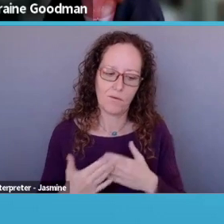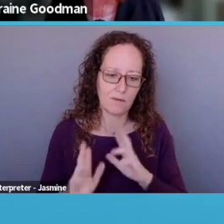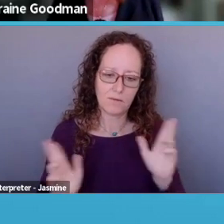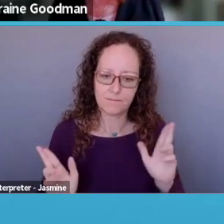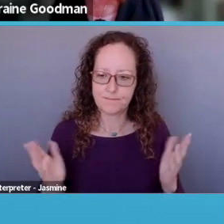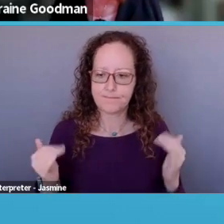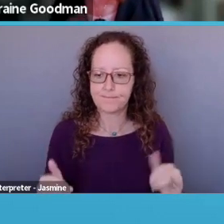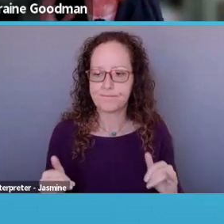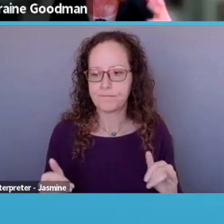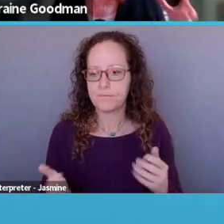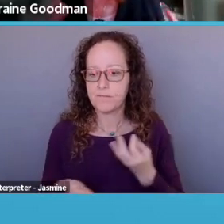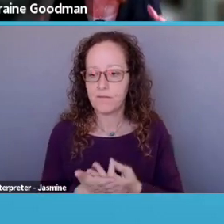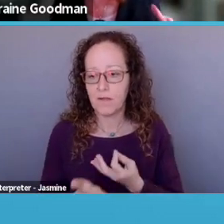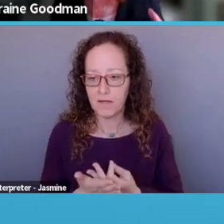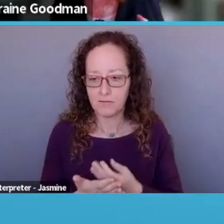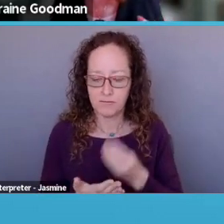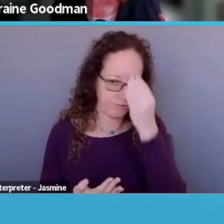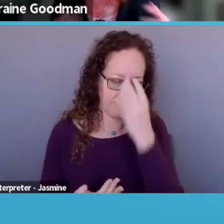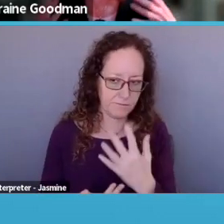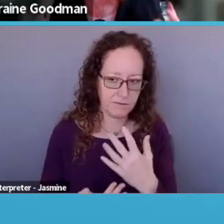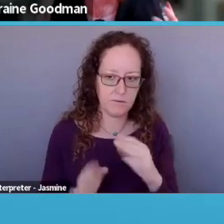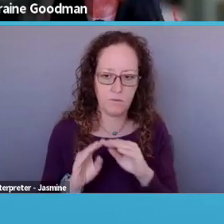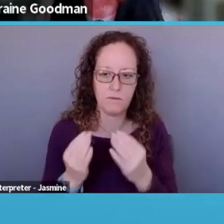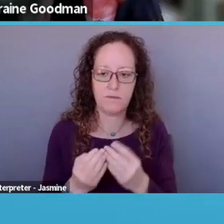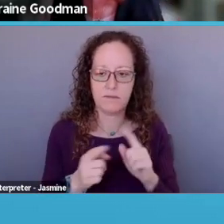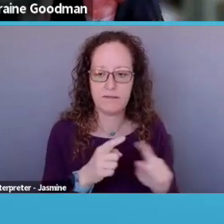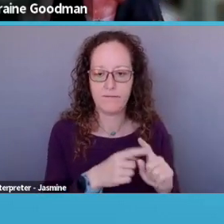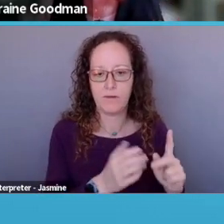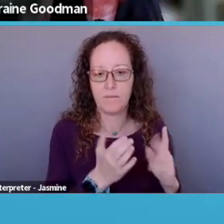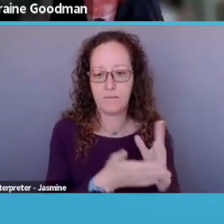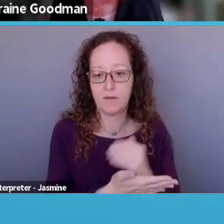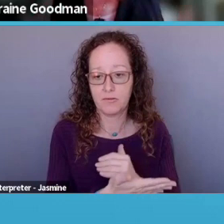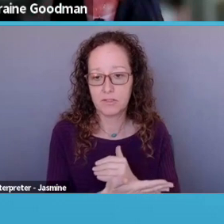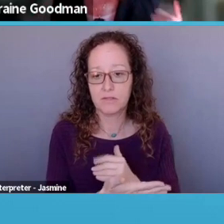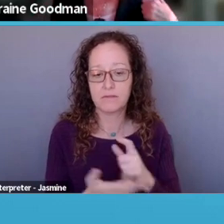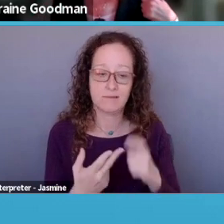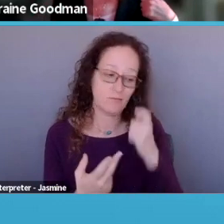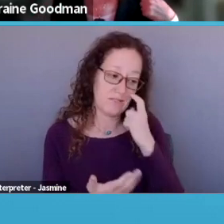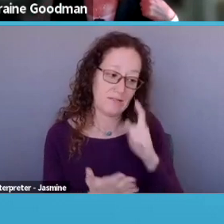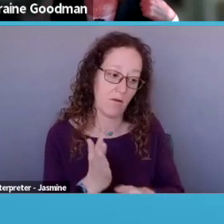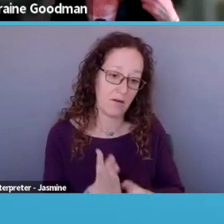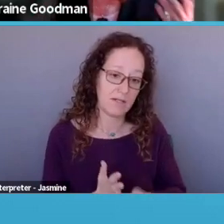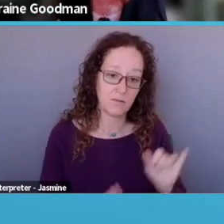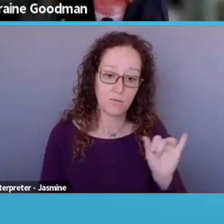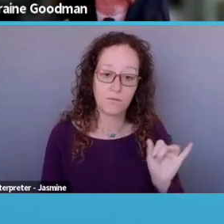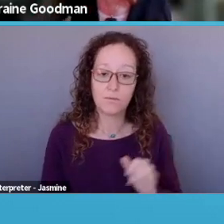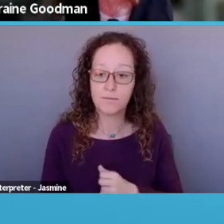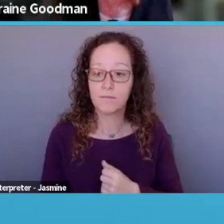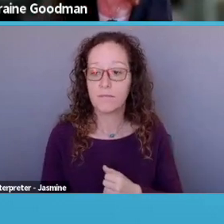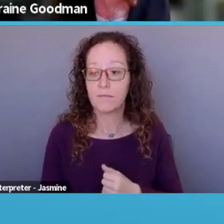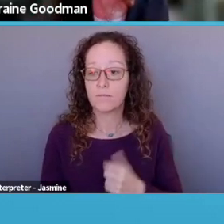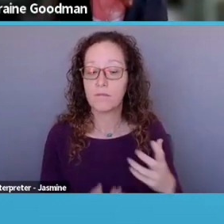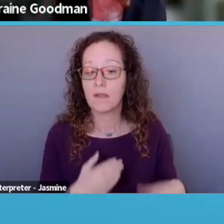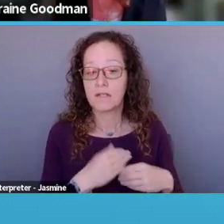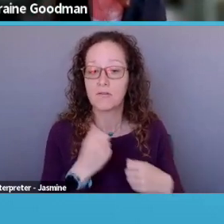financials, organization, the various different budgets and your most recent audit, um, additional support.